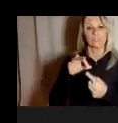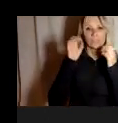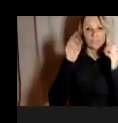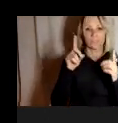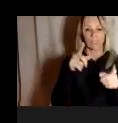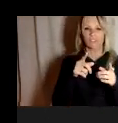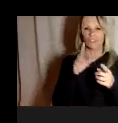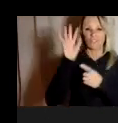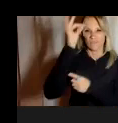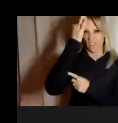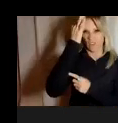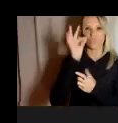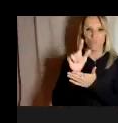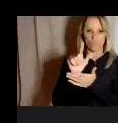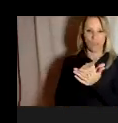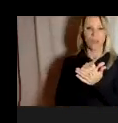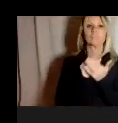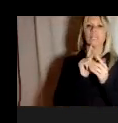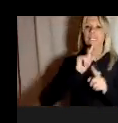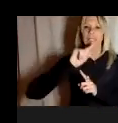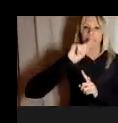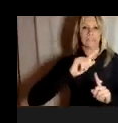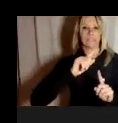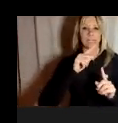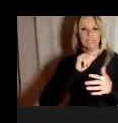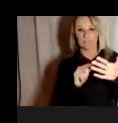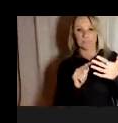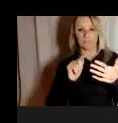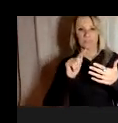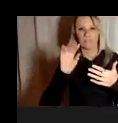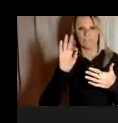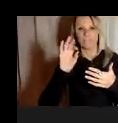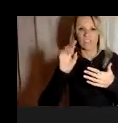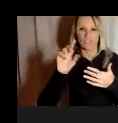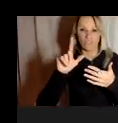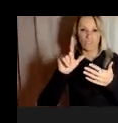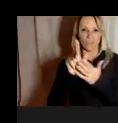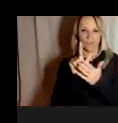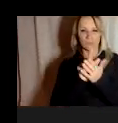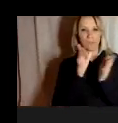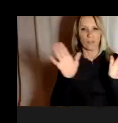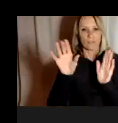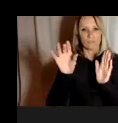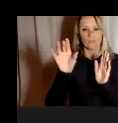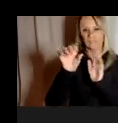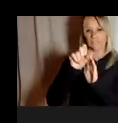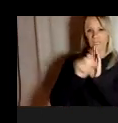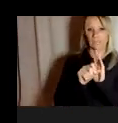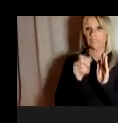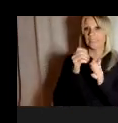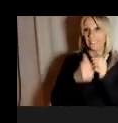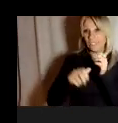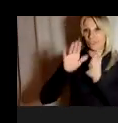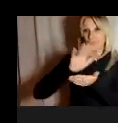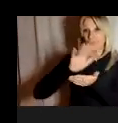united states um each state and each district and i would say even sometimes each school might interpret these differently but these are